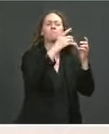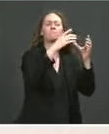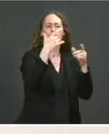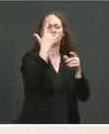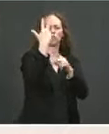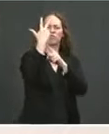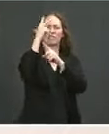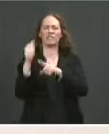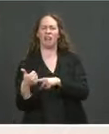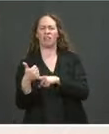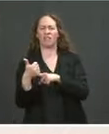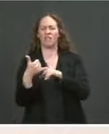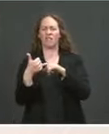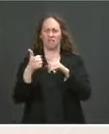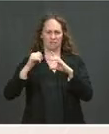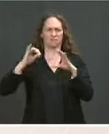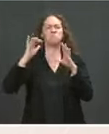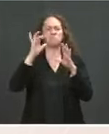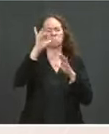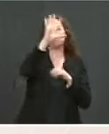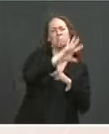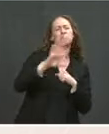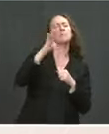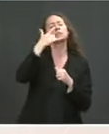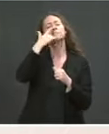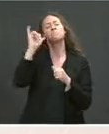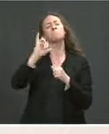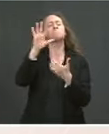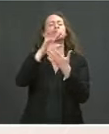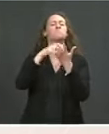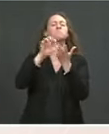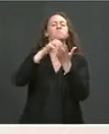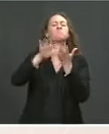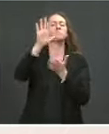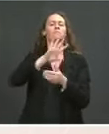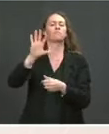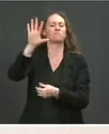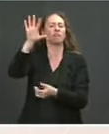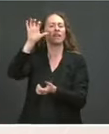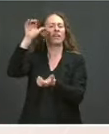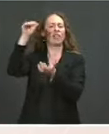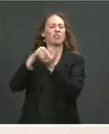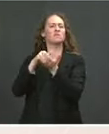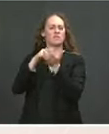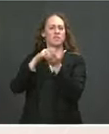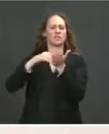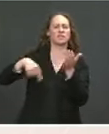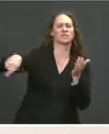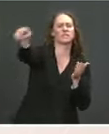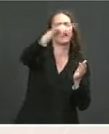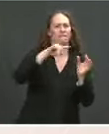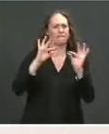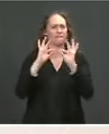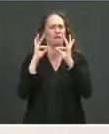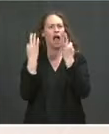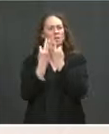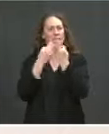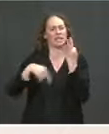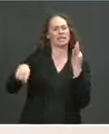That's about 500,000 households in the country that we're talking about. So, for the other